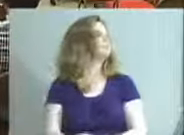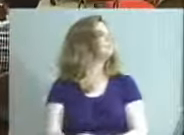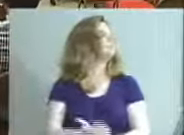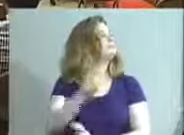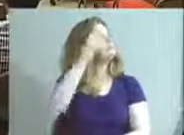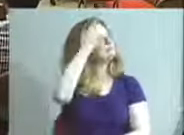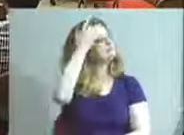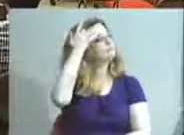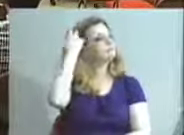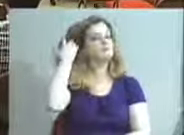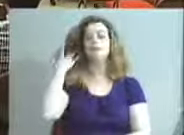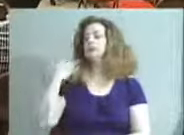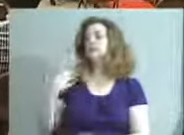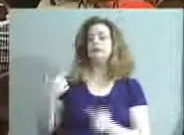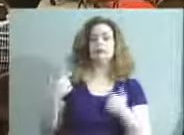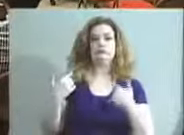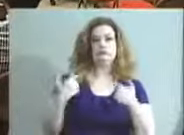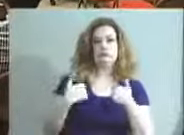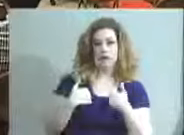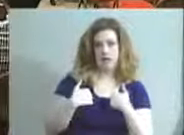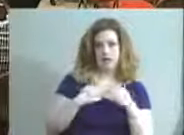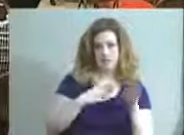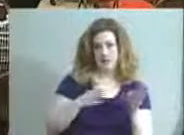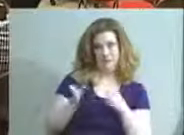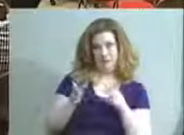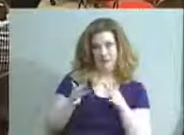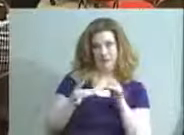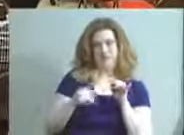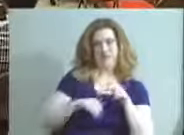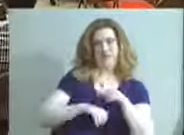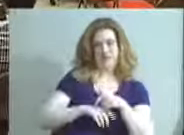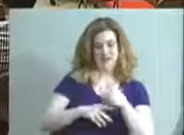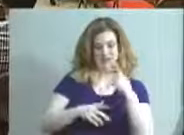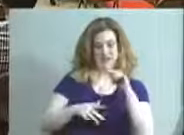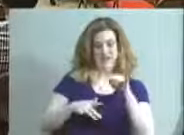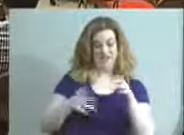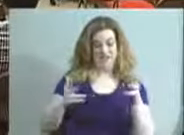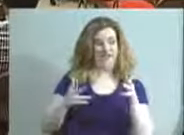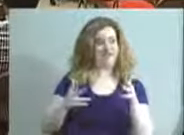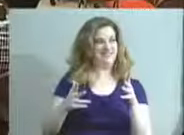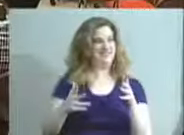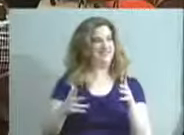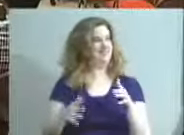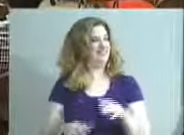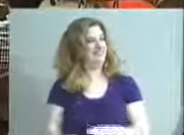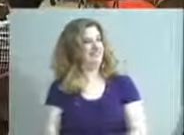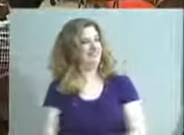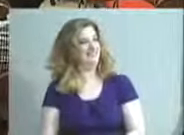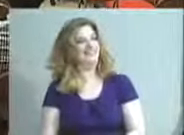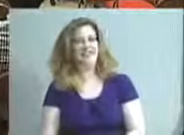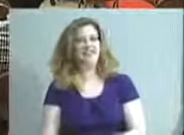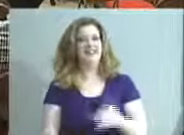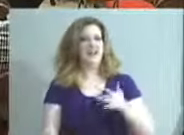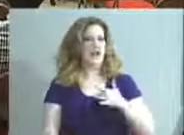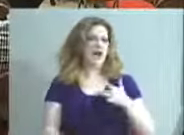I wasn't able to prepare a YouTube video in time for this. Feel free to beat box and wrap that.